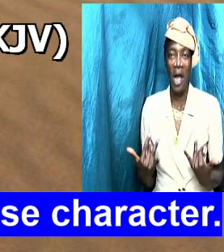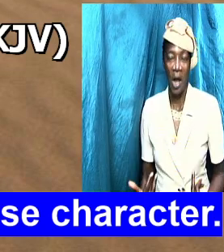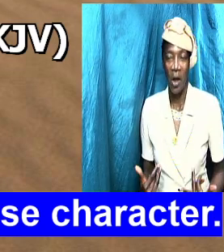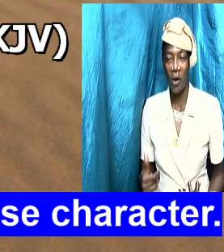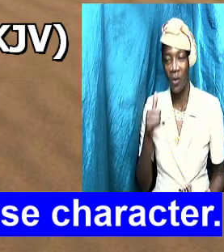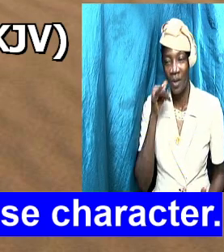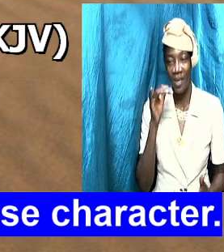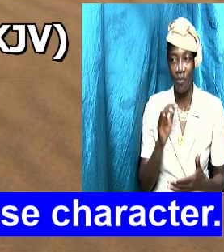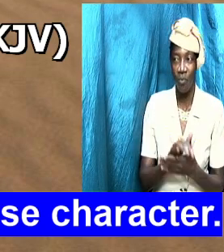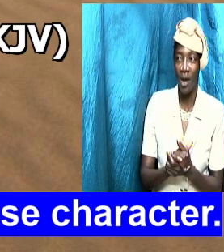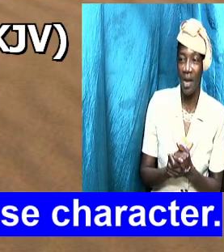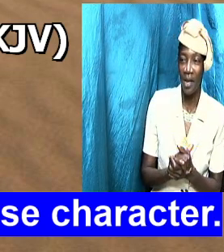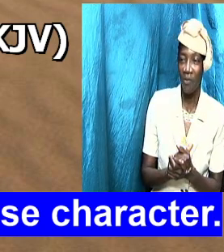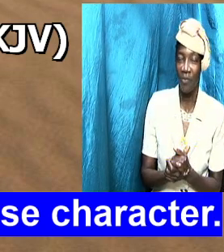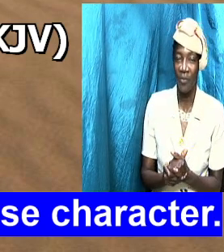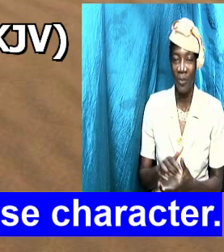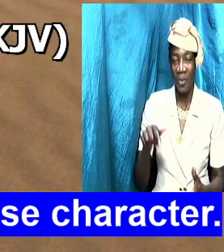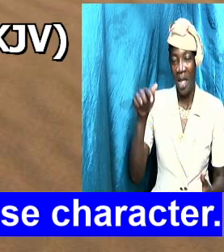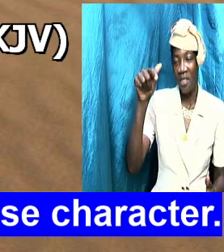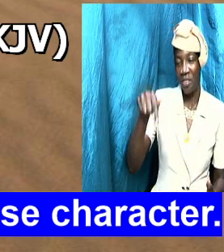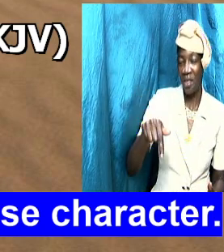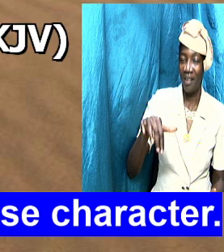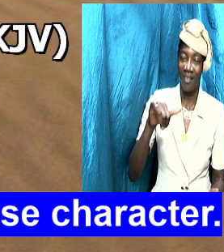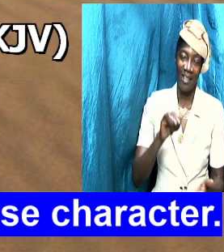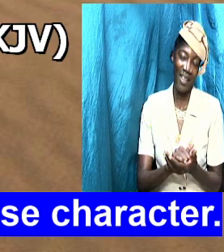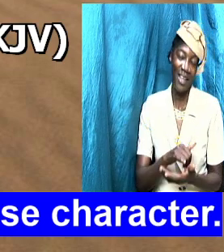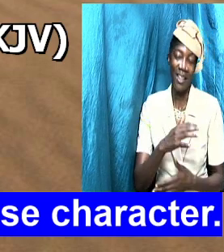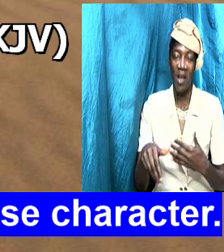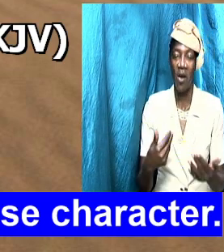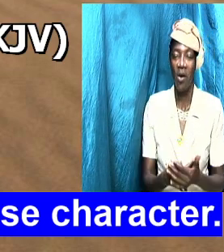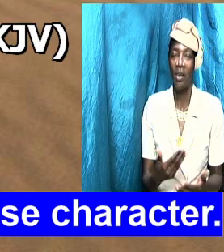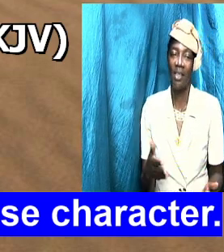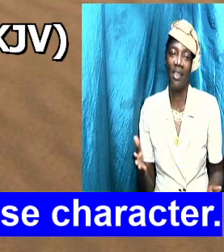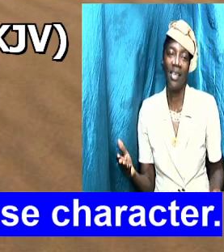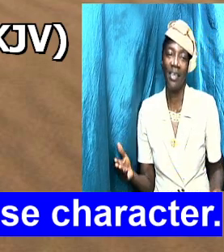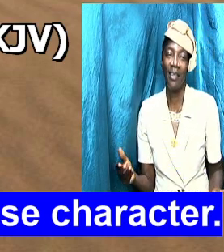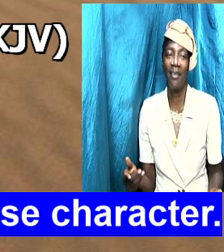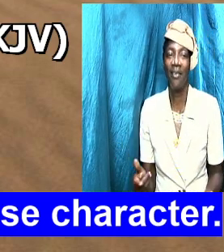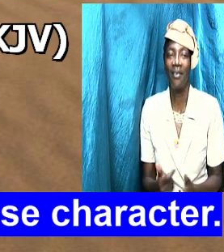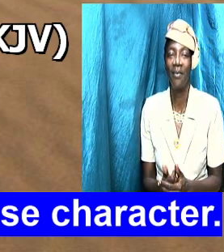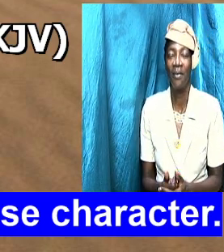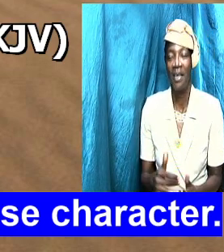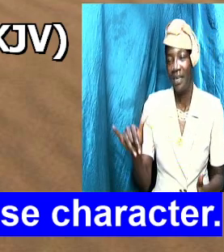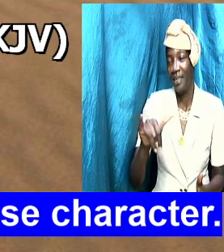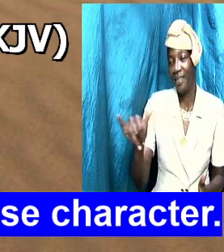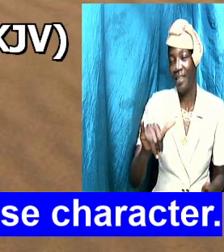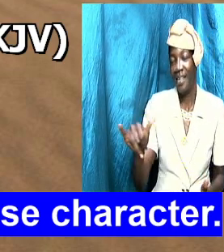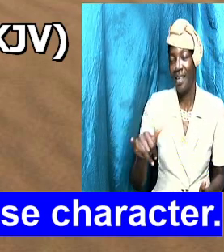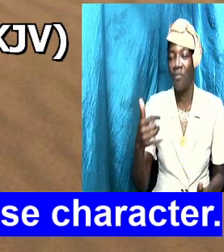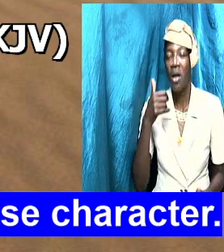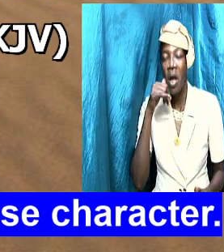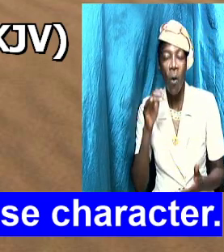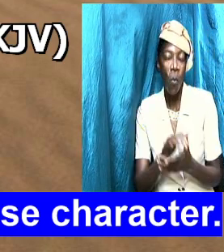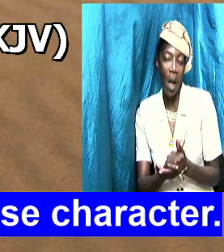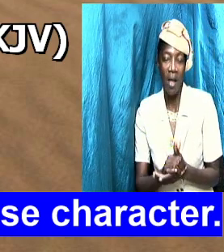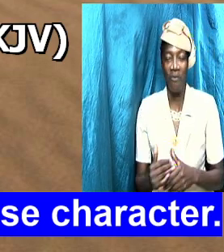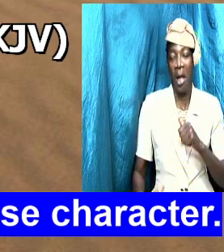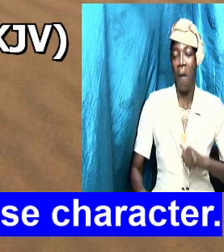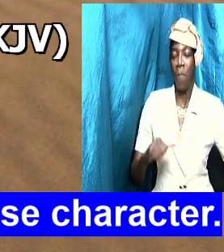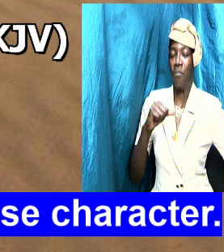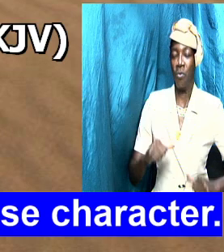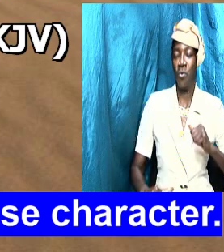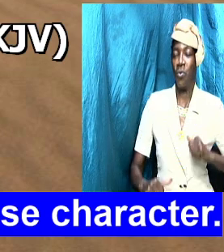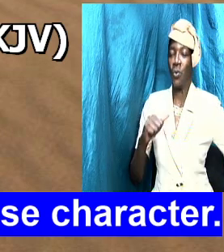trim and this and that and all the things and similarly wives boast about their husband tall